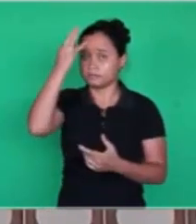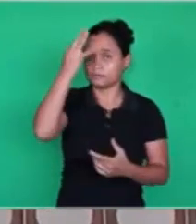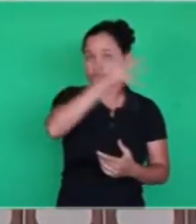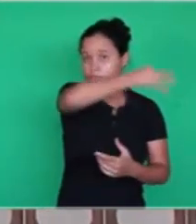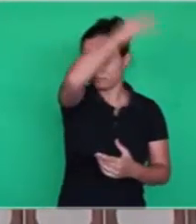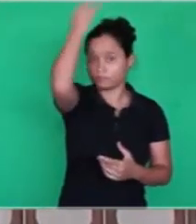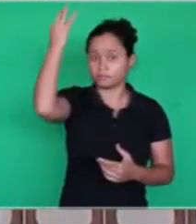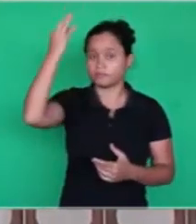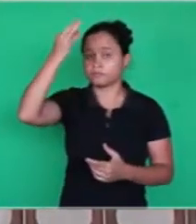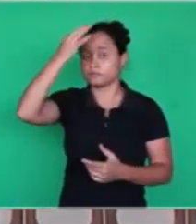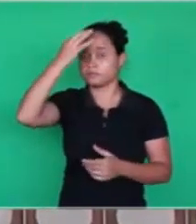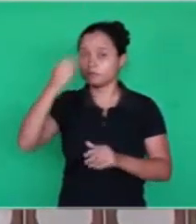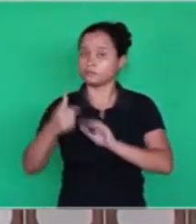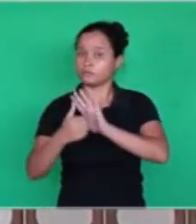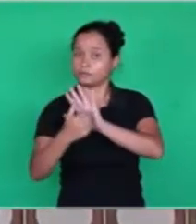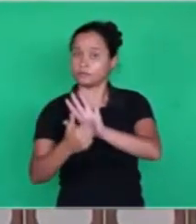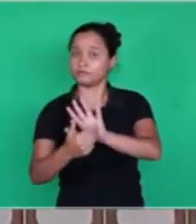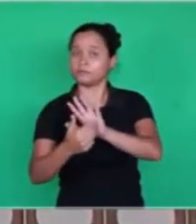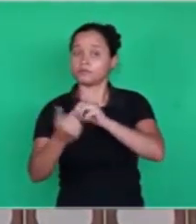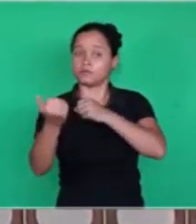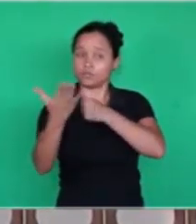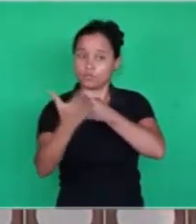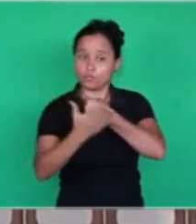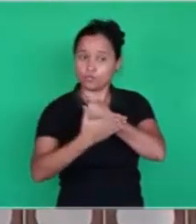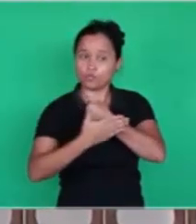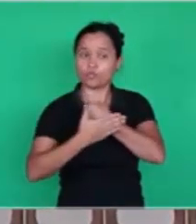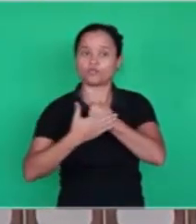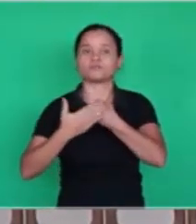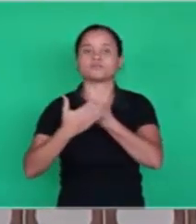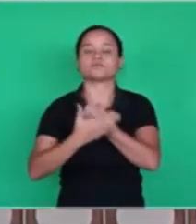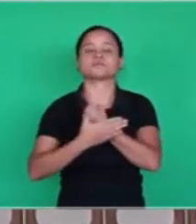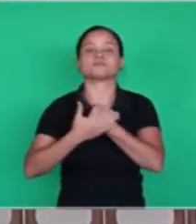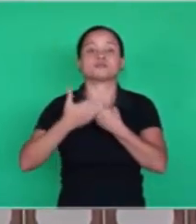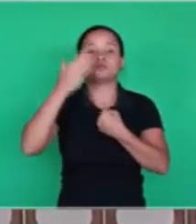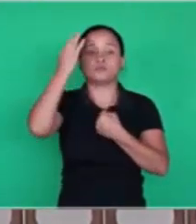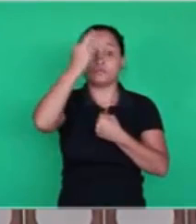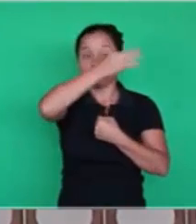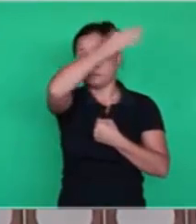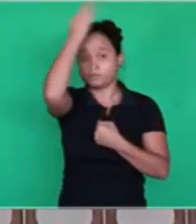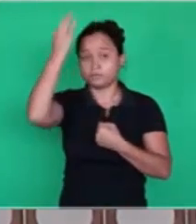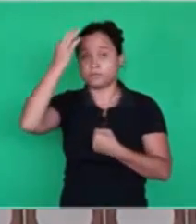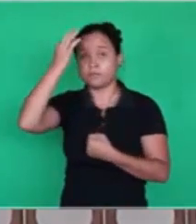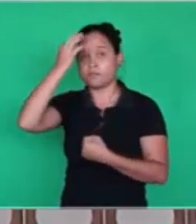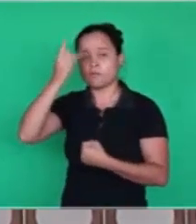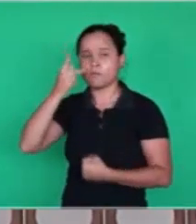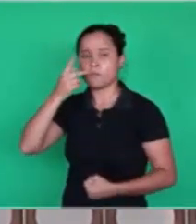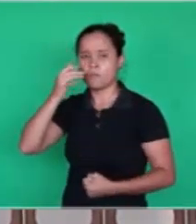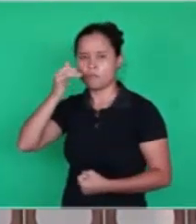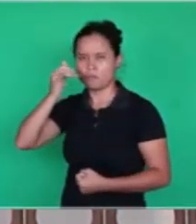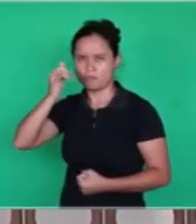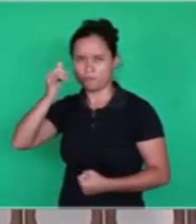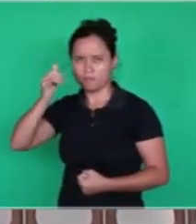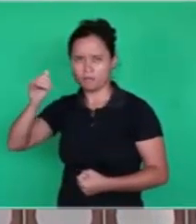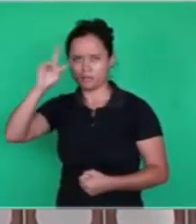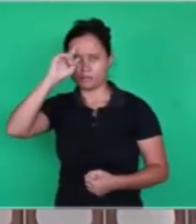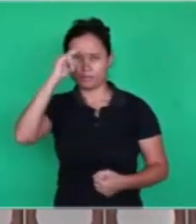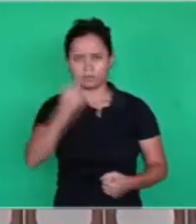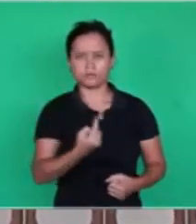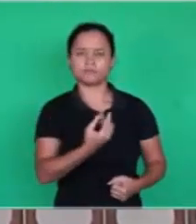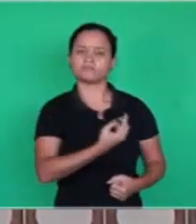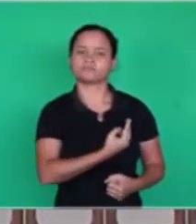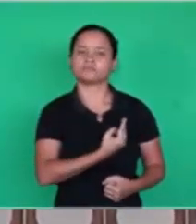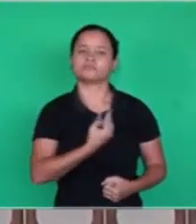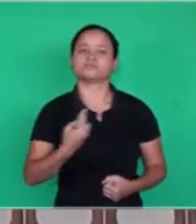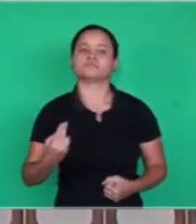showing. but the Helper, the Holy Spirit, whom the Father will send in my name, he will